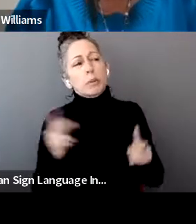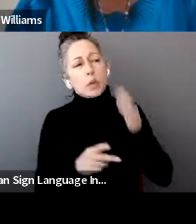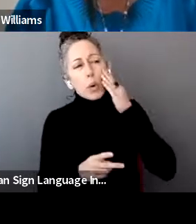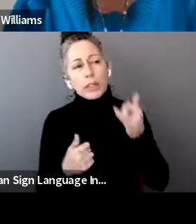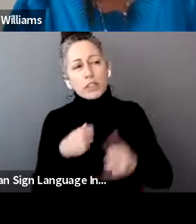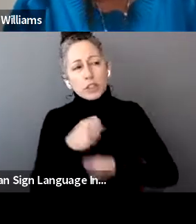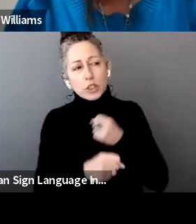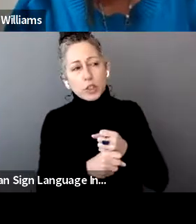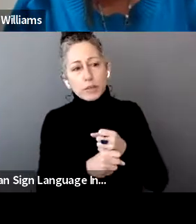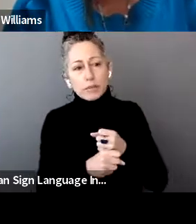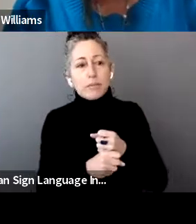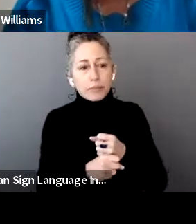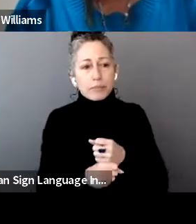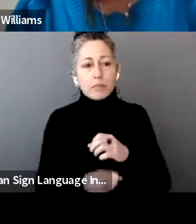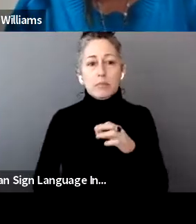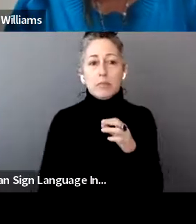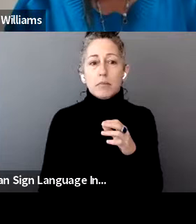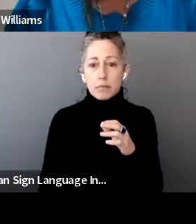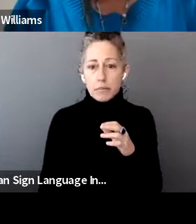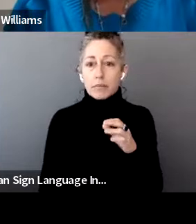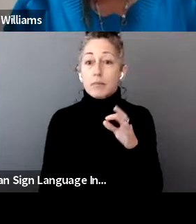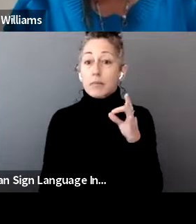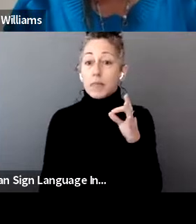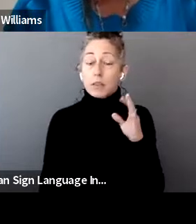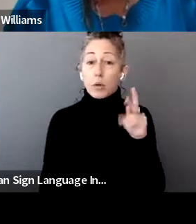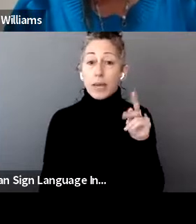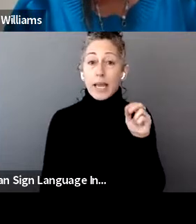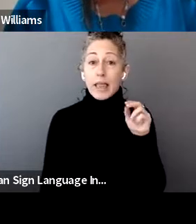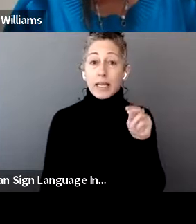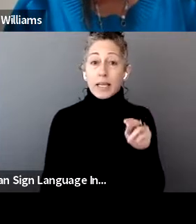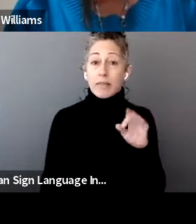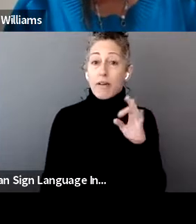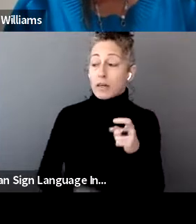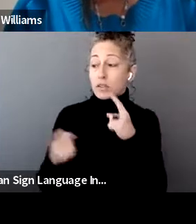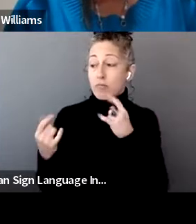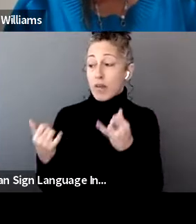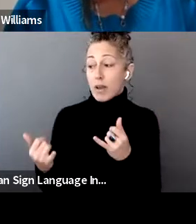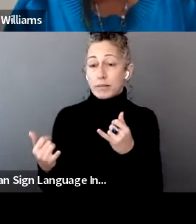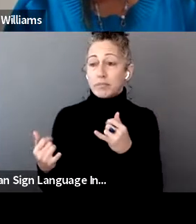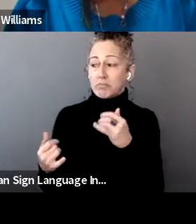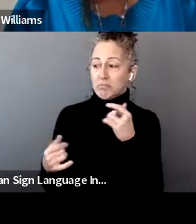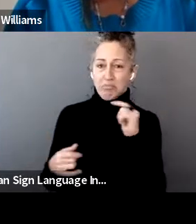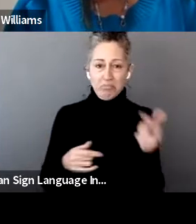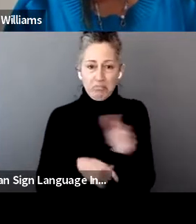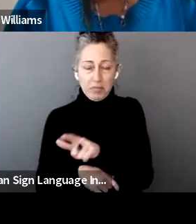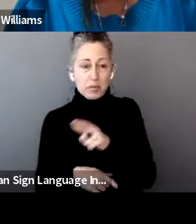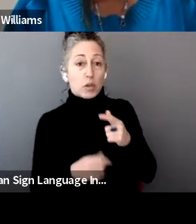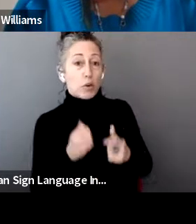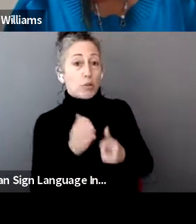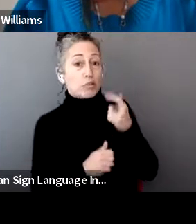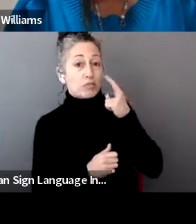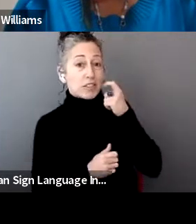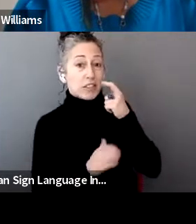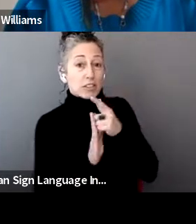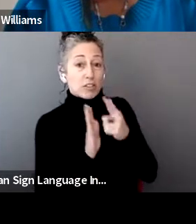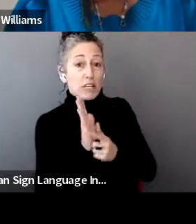say that, excuse me, the IRS is reviewing implementation for the most recent legislation that just was signed on